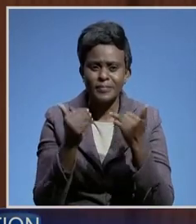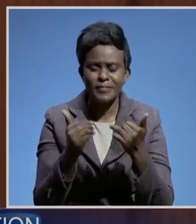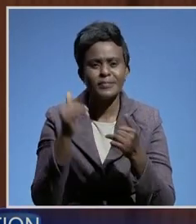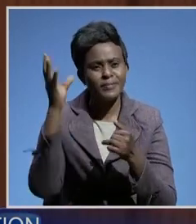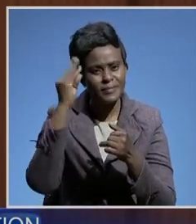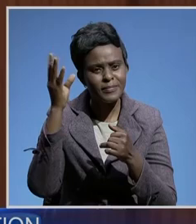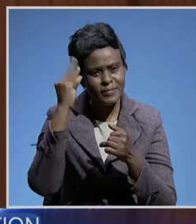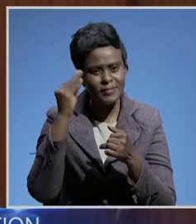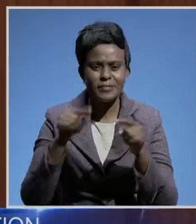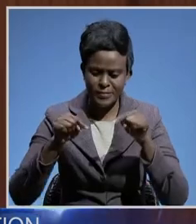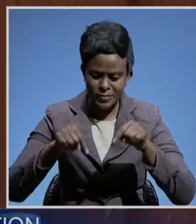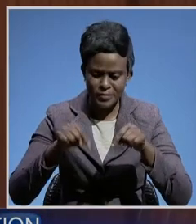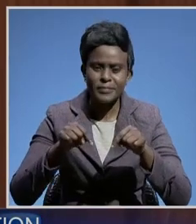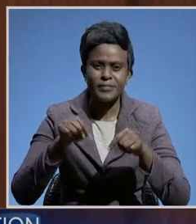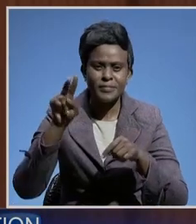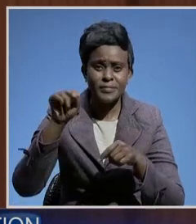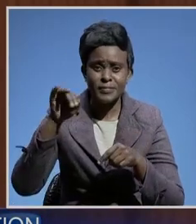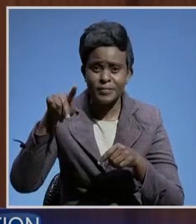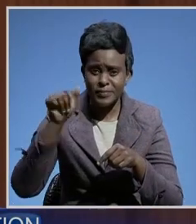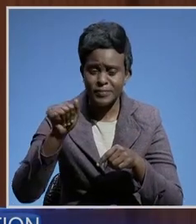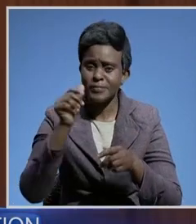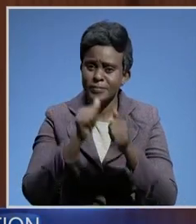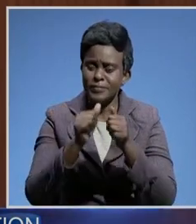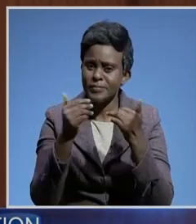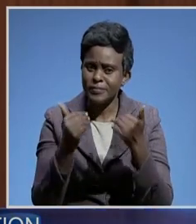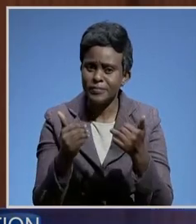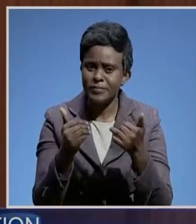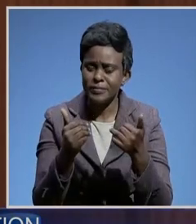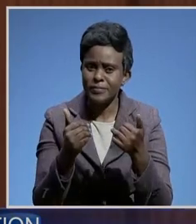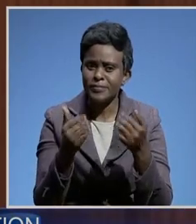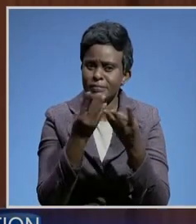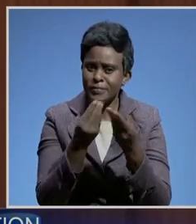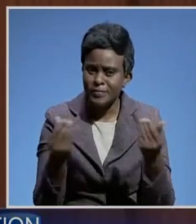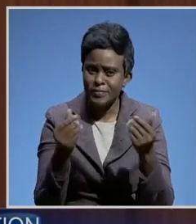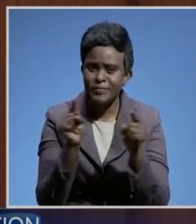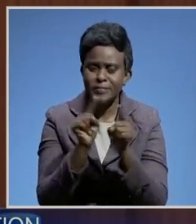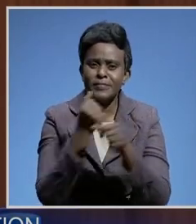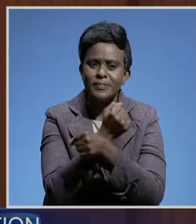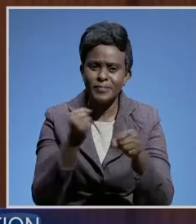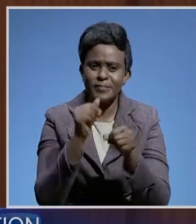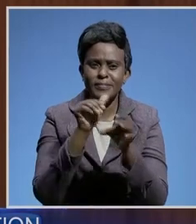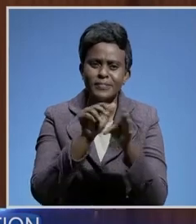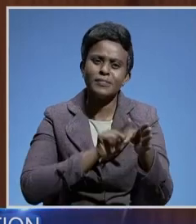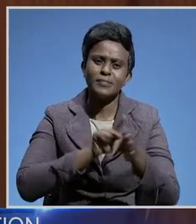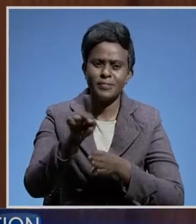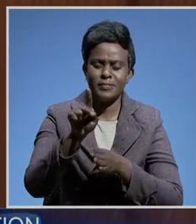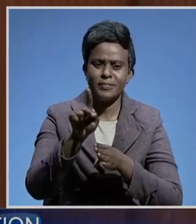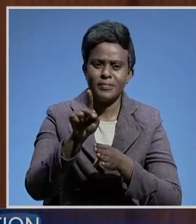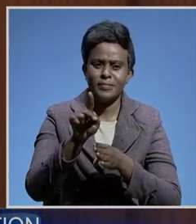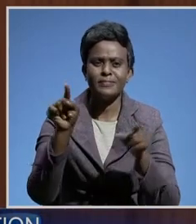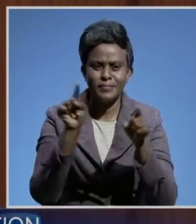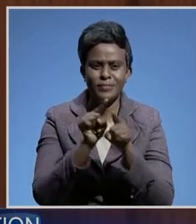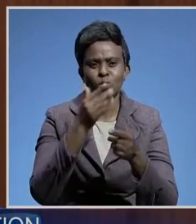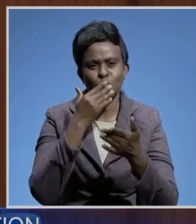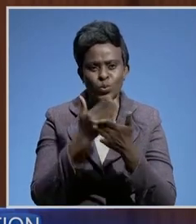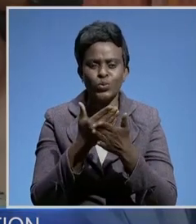at Nipah actually being dissolved and solved in a very professional and amicable